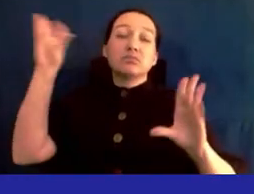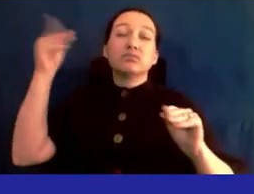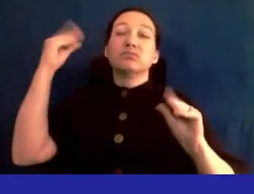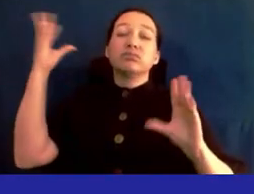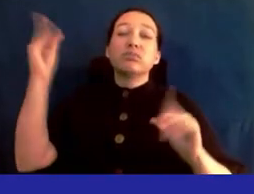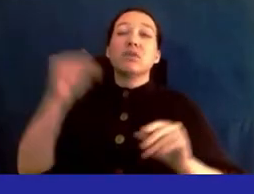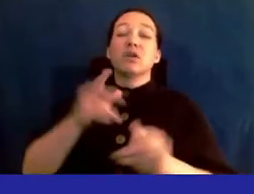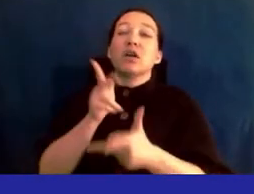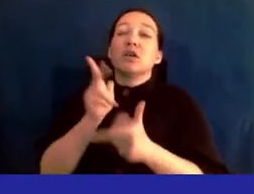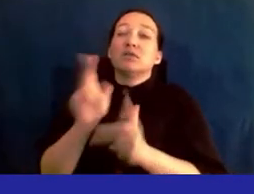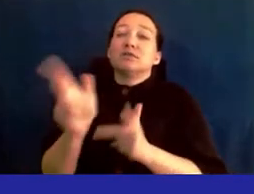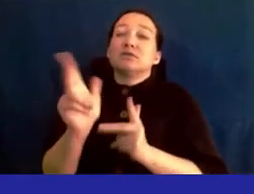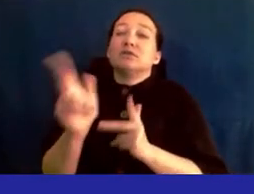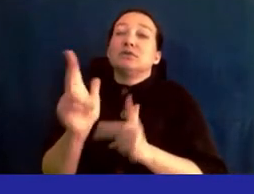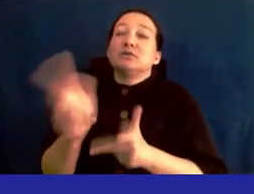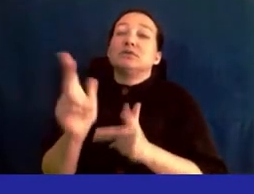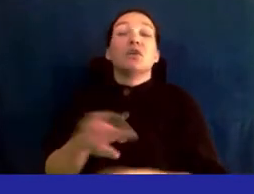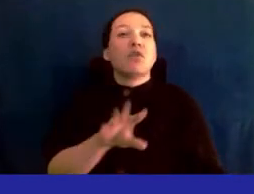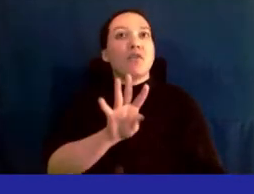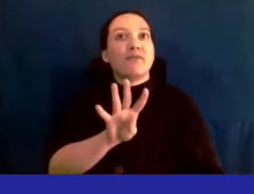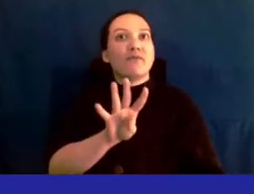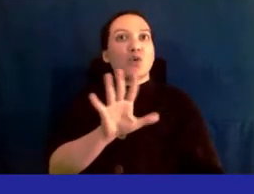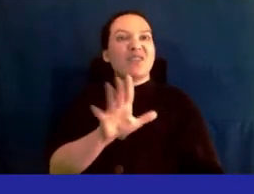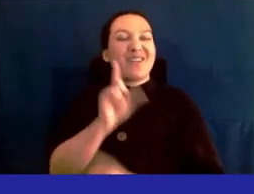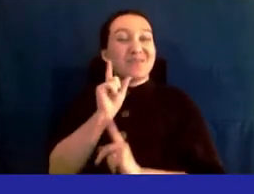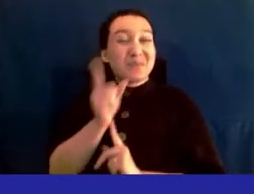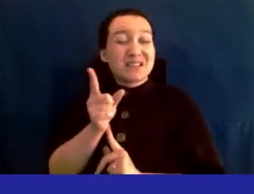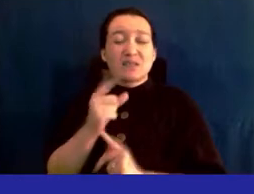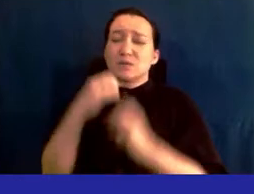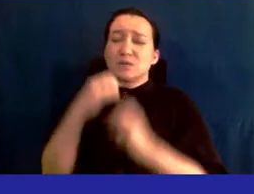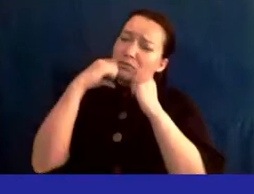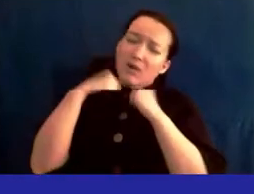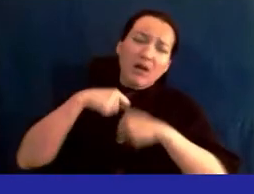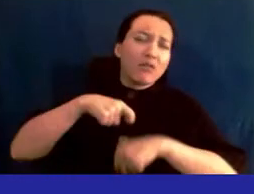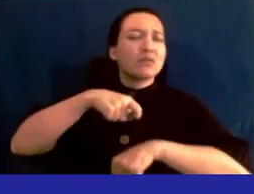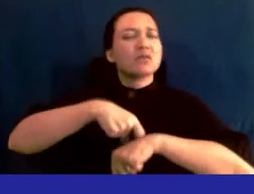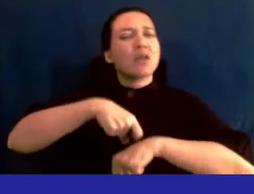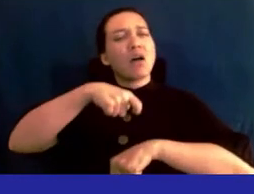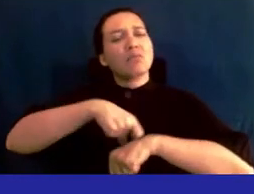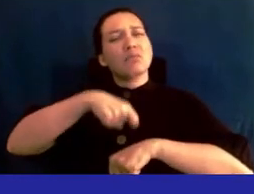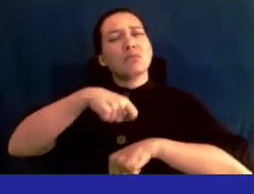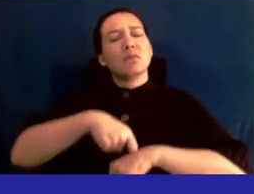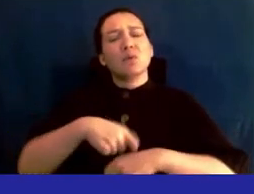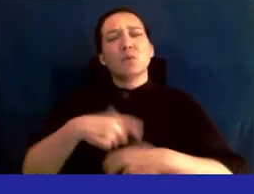45 minutes valuable time that could have been